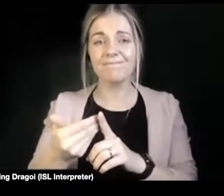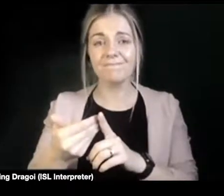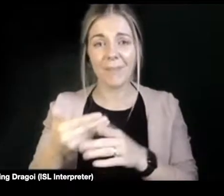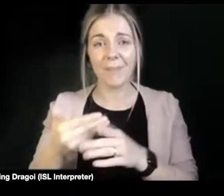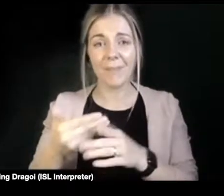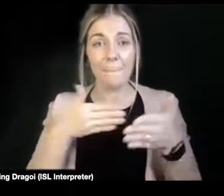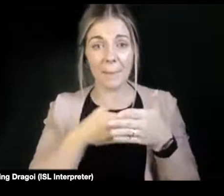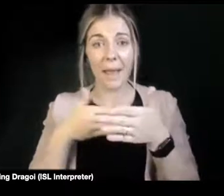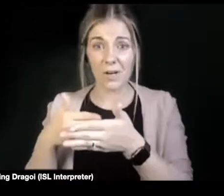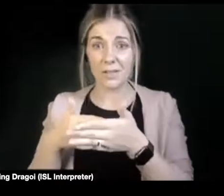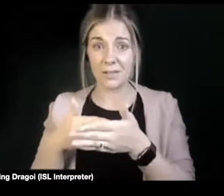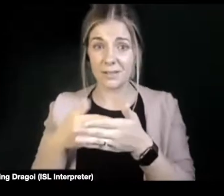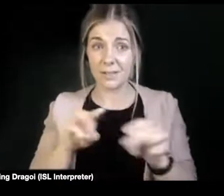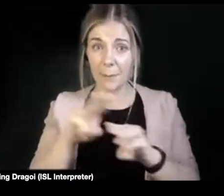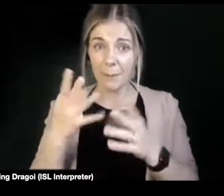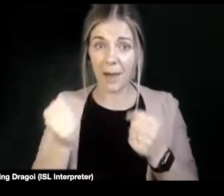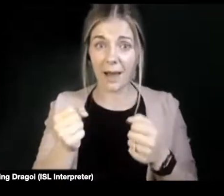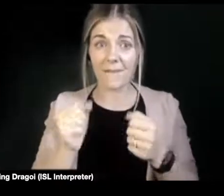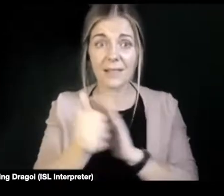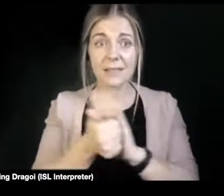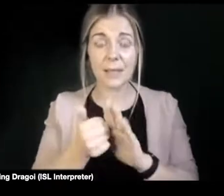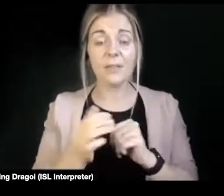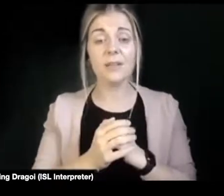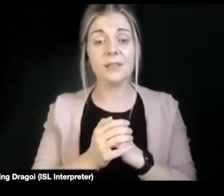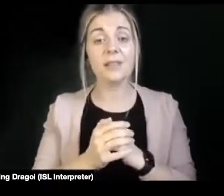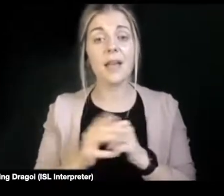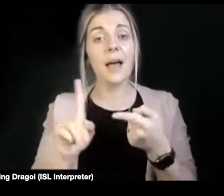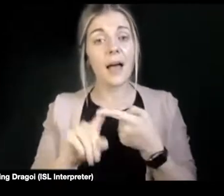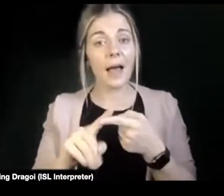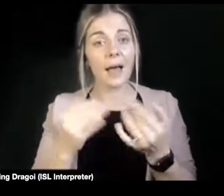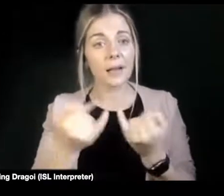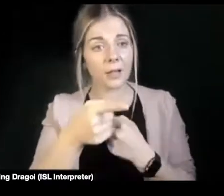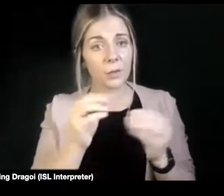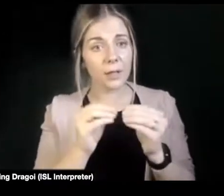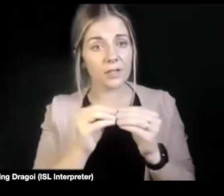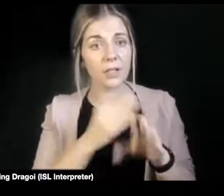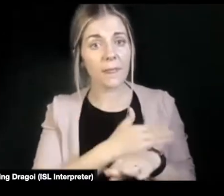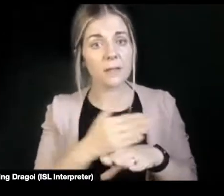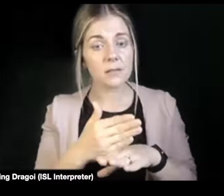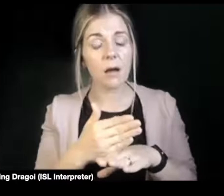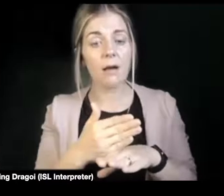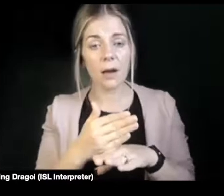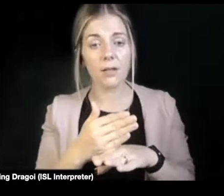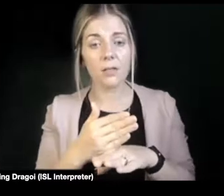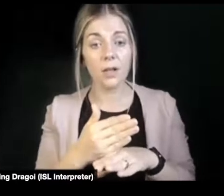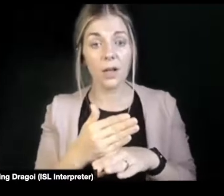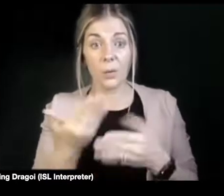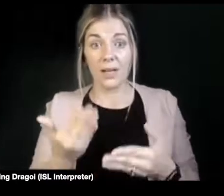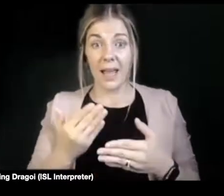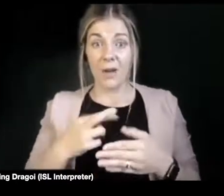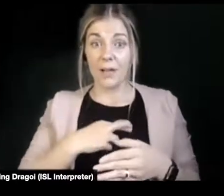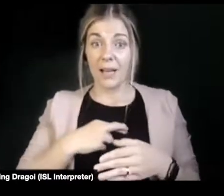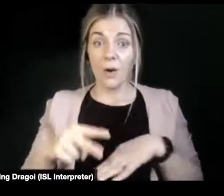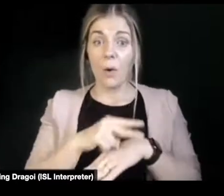people have faced. As we mentioned there at the beginning, you know, we're at this really, over 30 years, really,